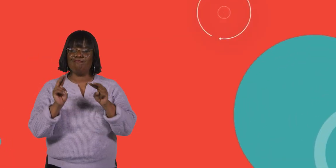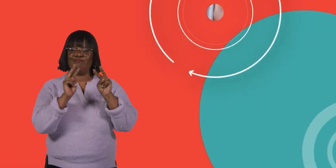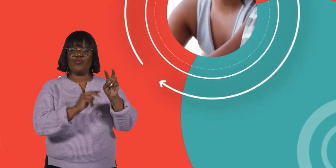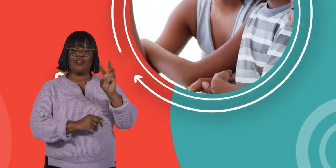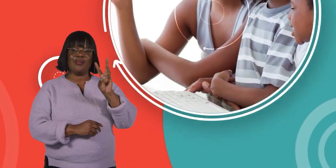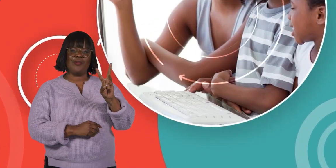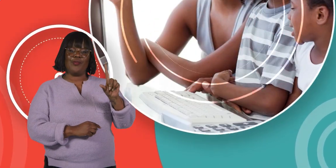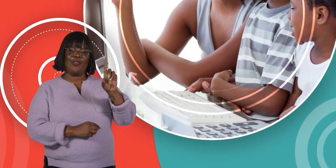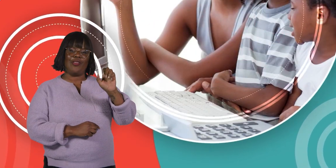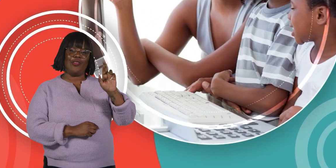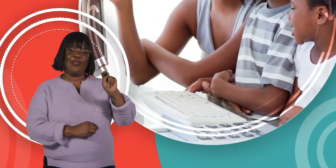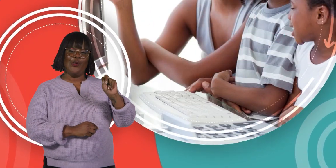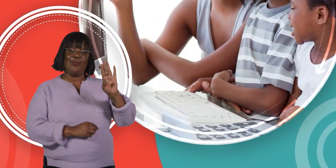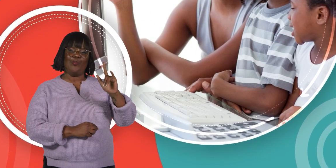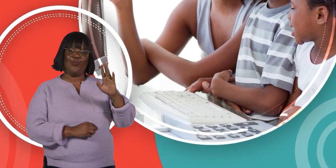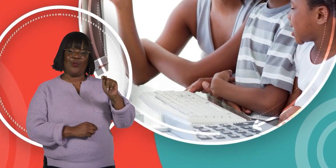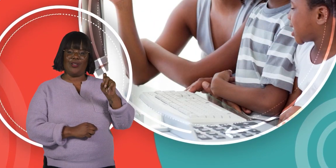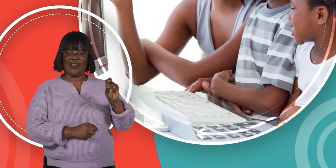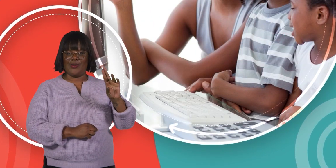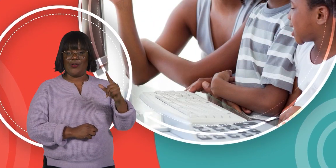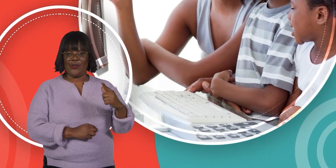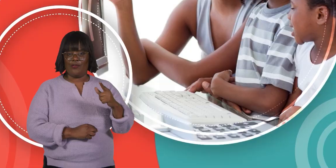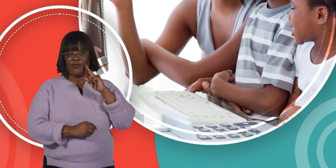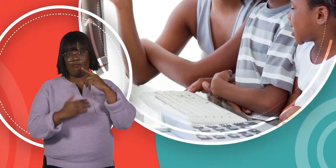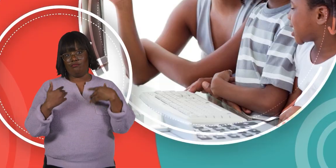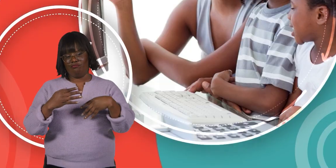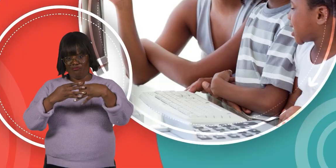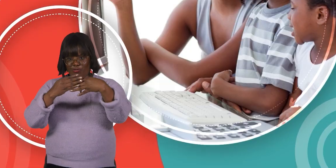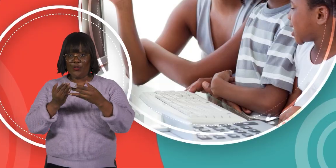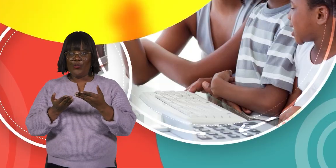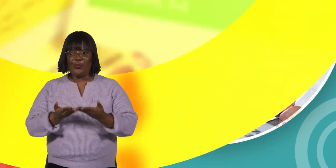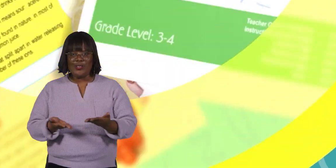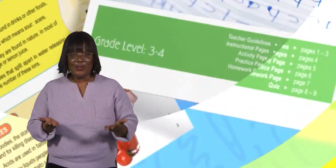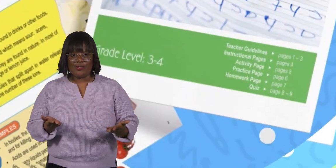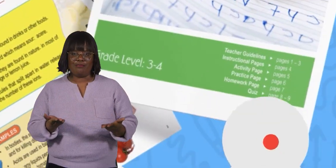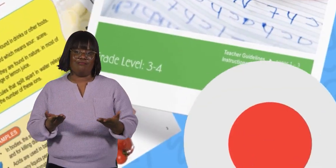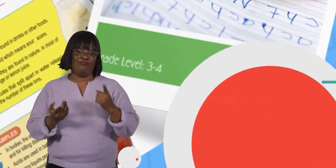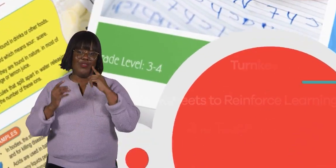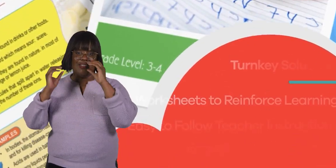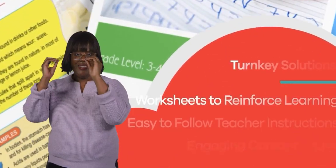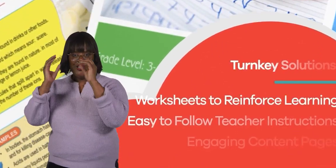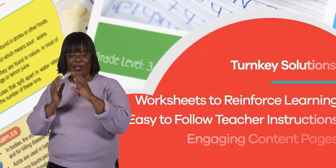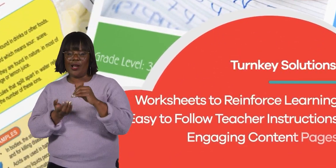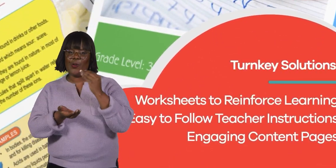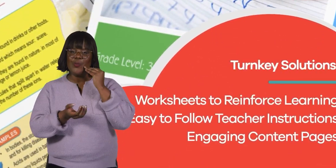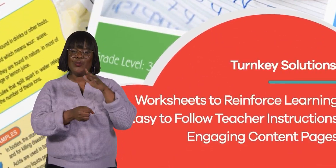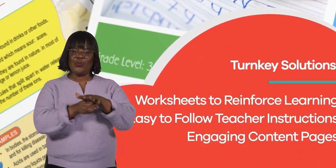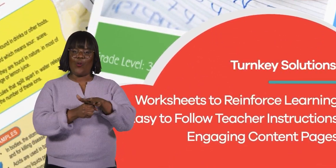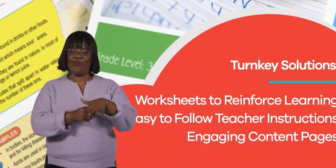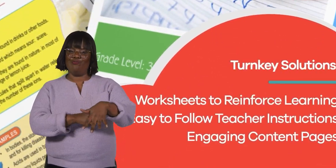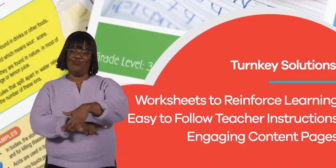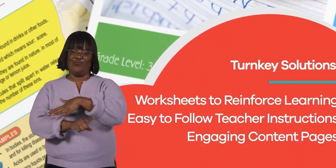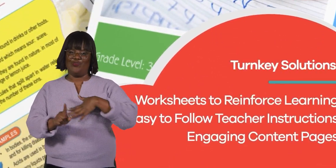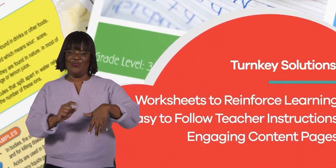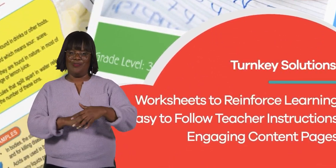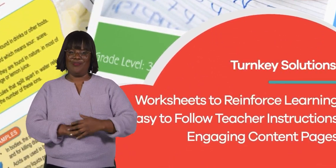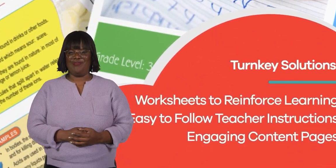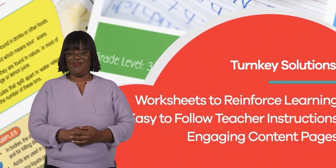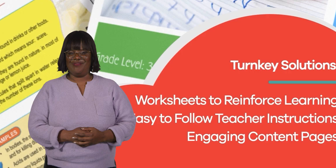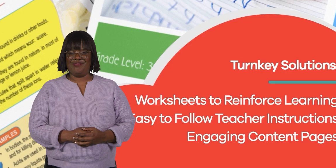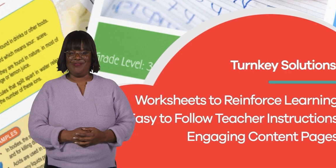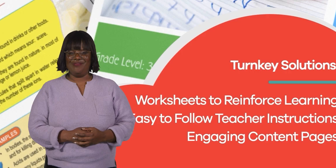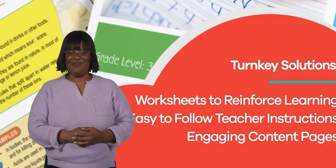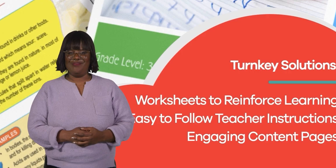at LearnBrite.org for thousands of free resources and turnkey solutions for teachers and